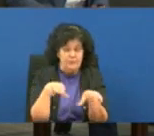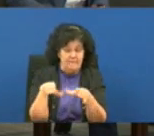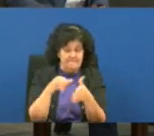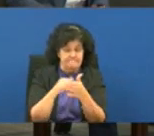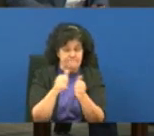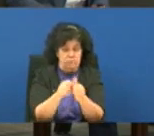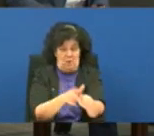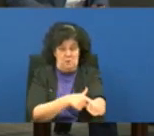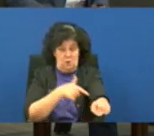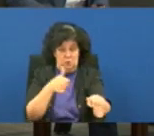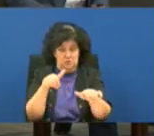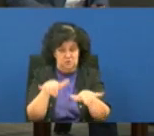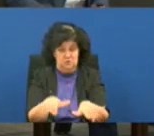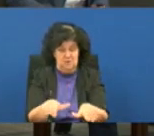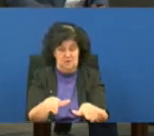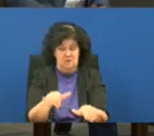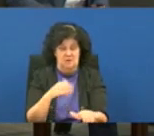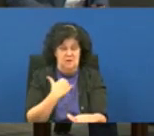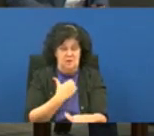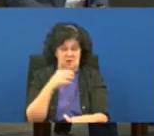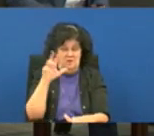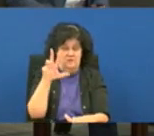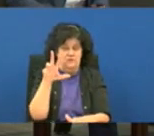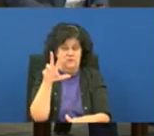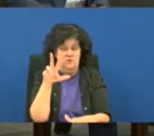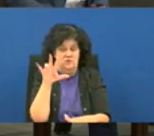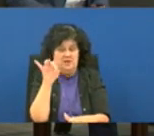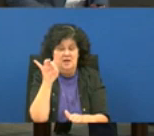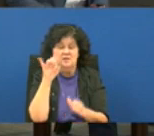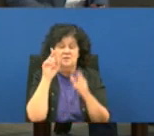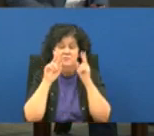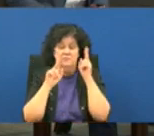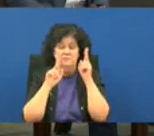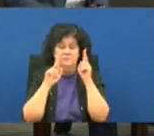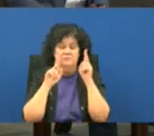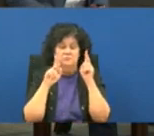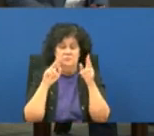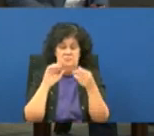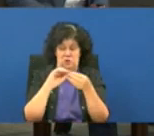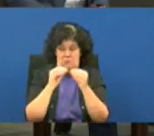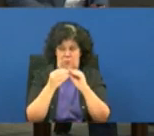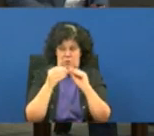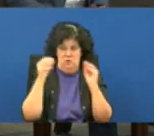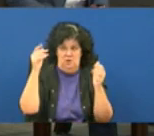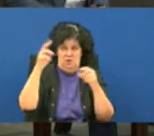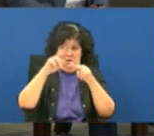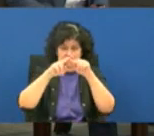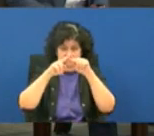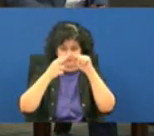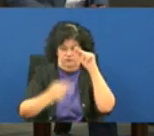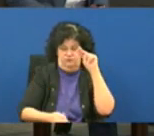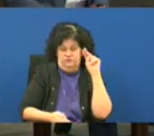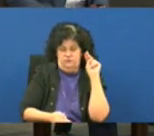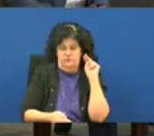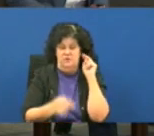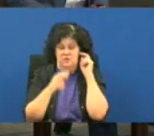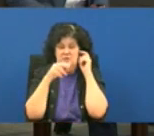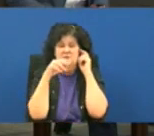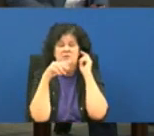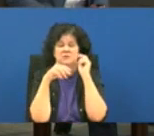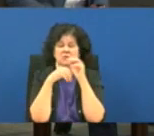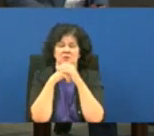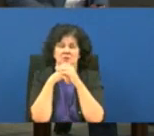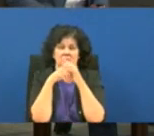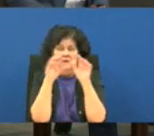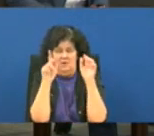lengths of stay you can imagine our 38 individual census quickly enough i can drop down of six of those individuals in a week